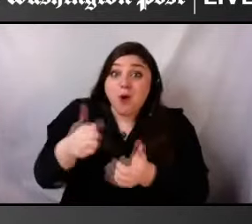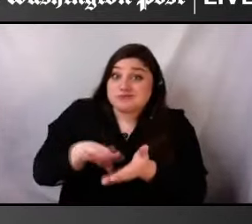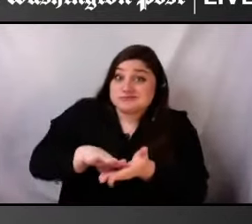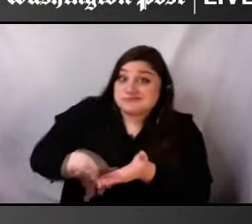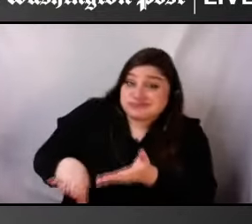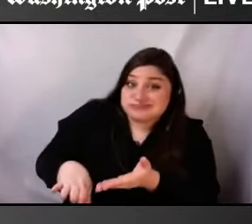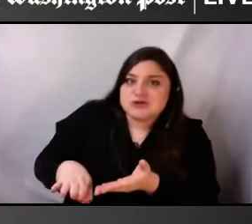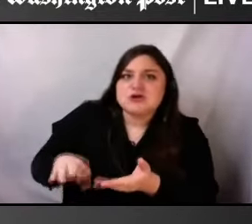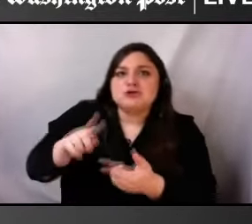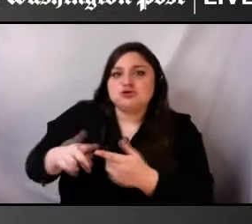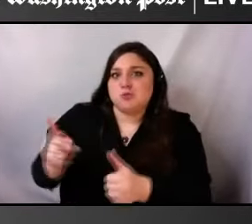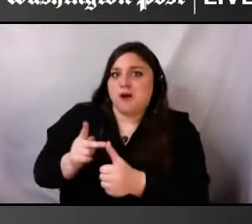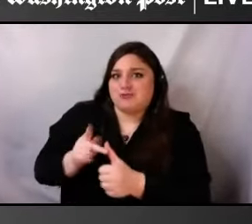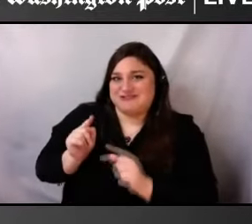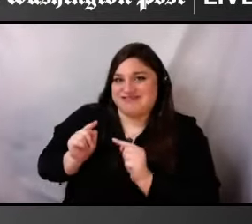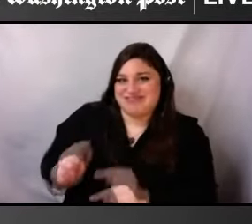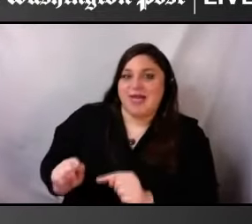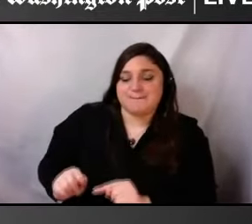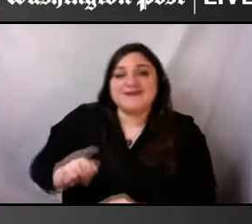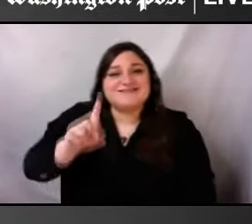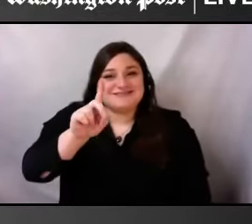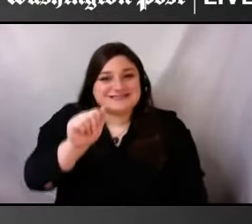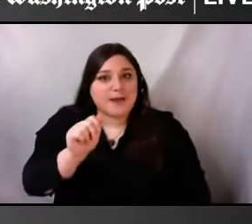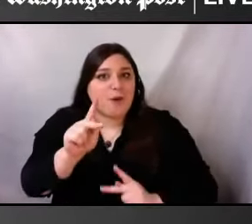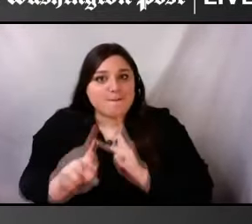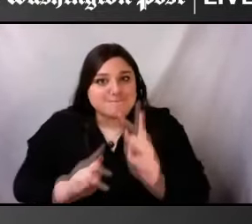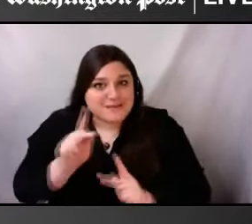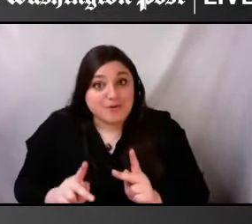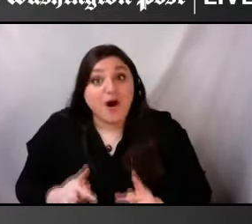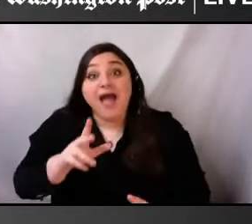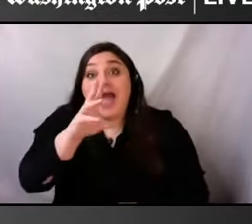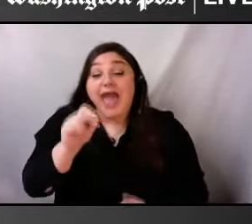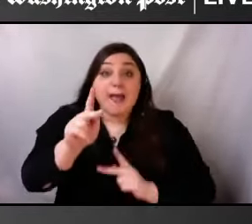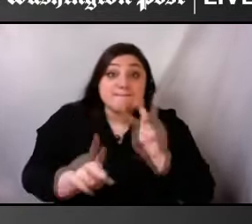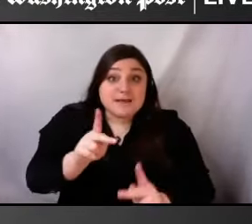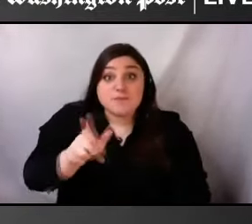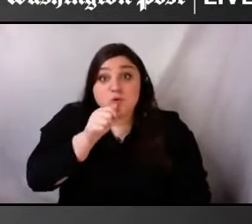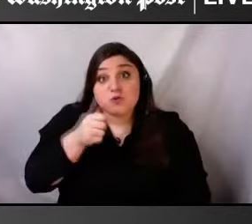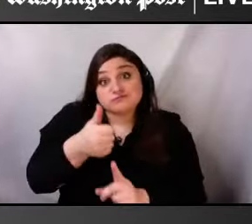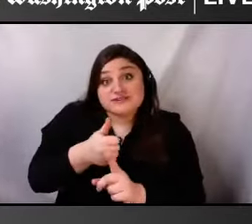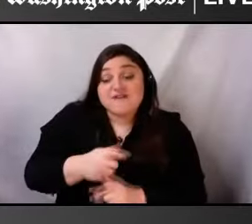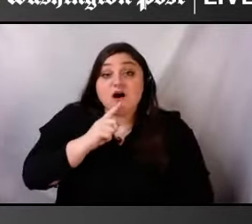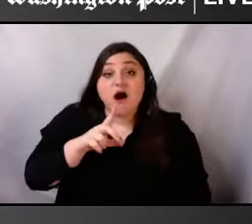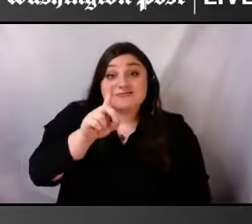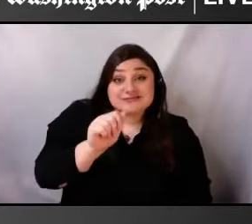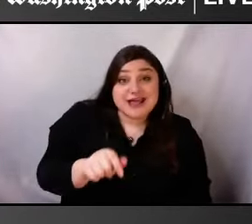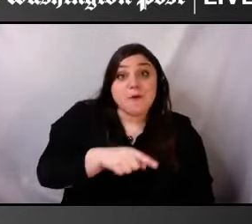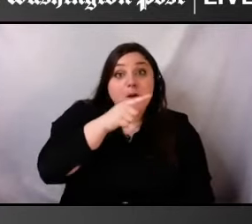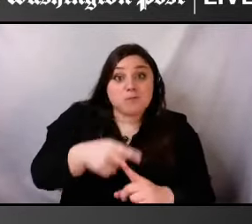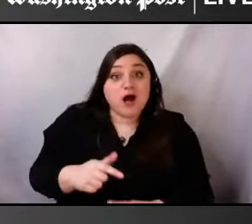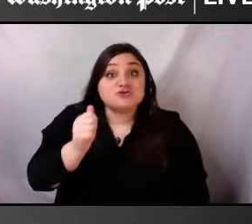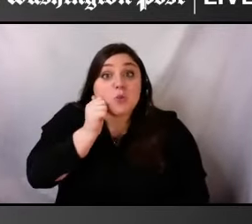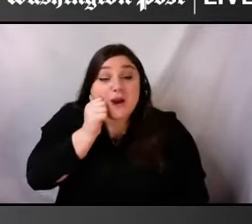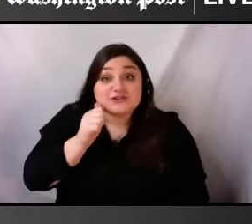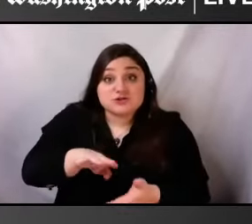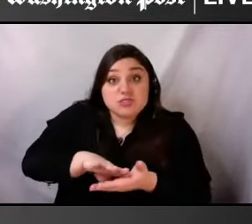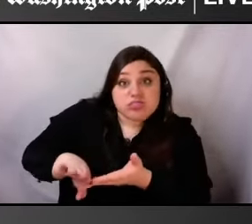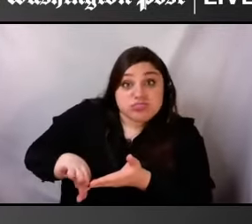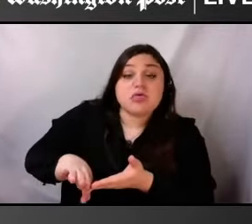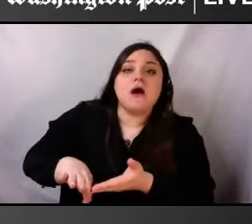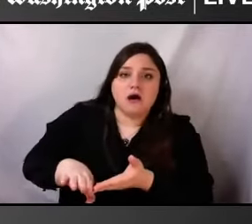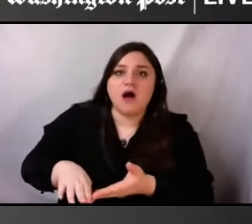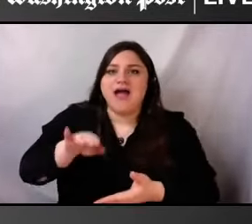particularly those of us who are both disabled and racially marginalized, prioritizing our needs